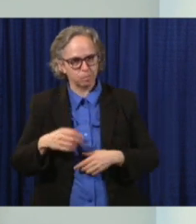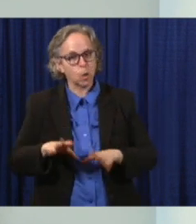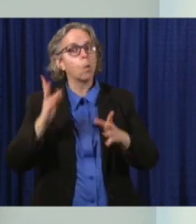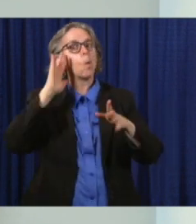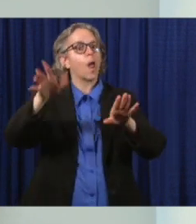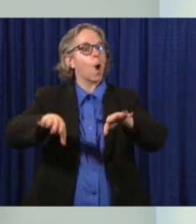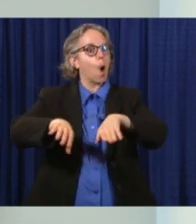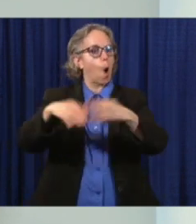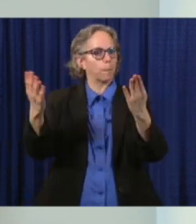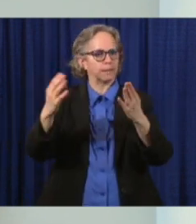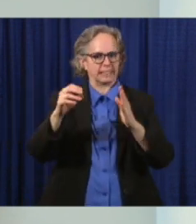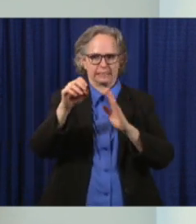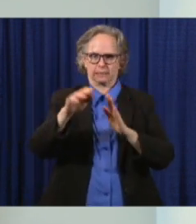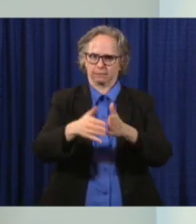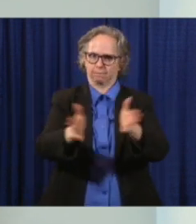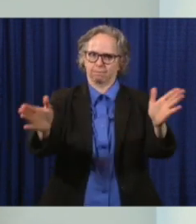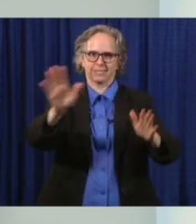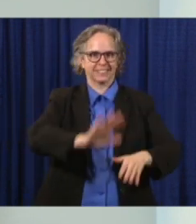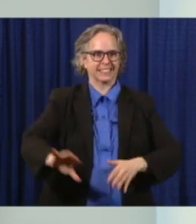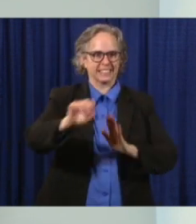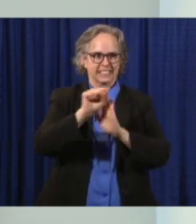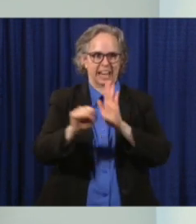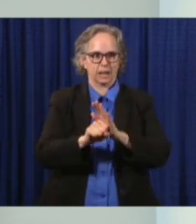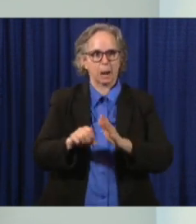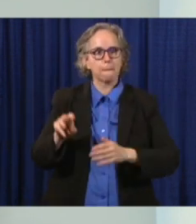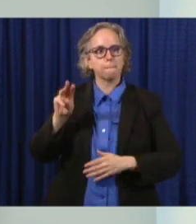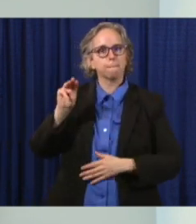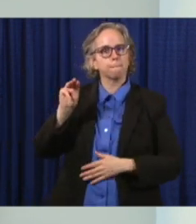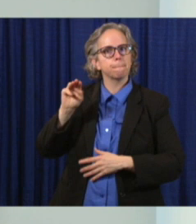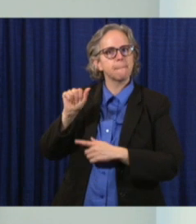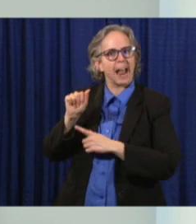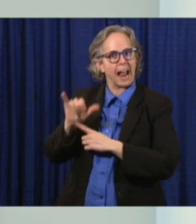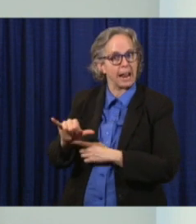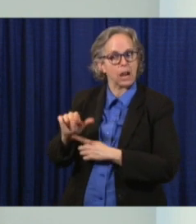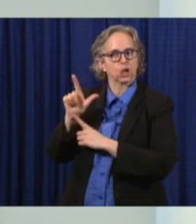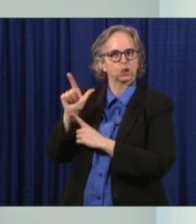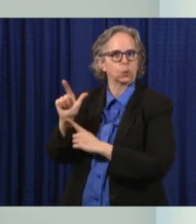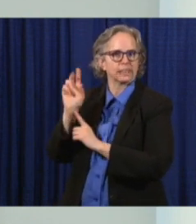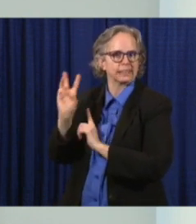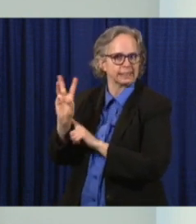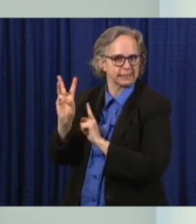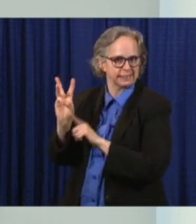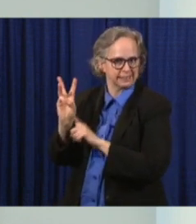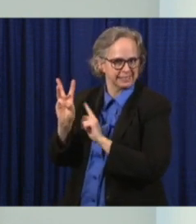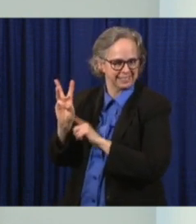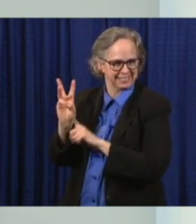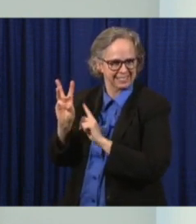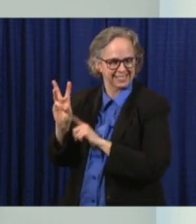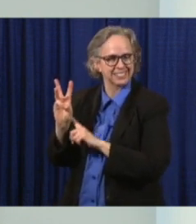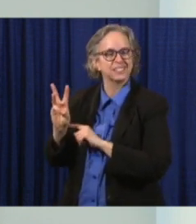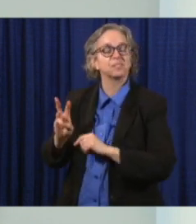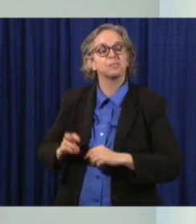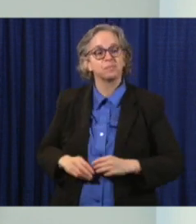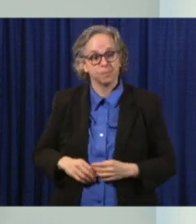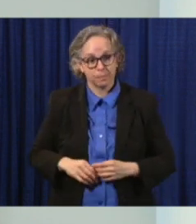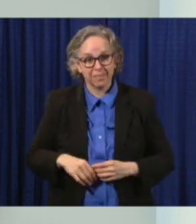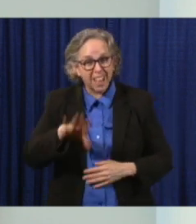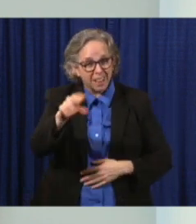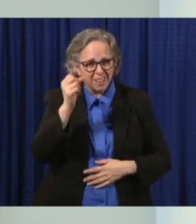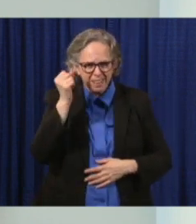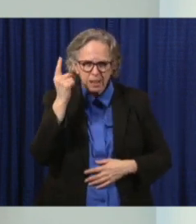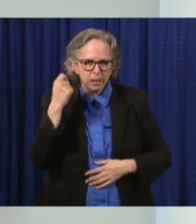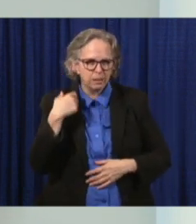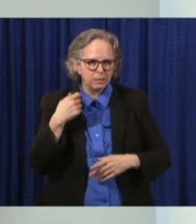state on the 26th, May the 26th. I want to talk about certain services that are